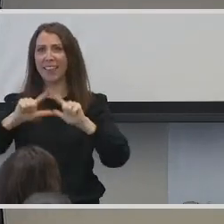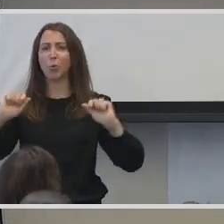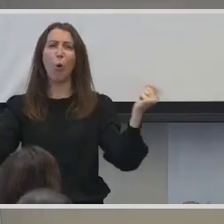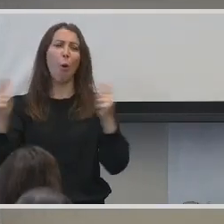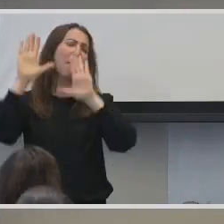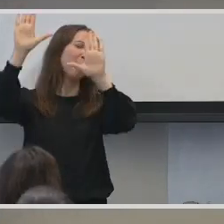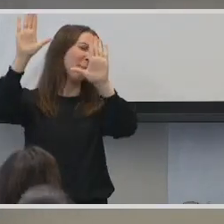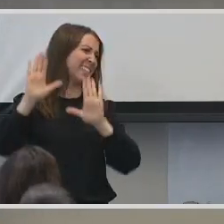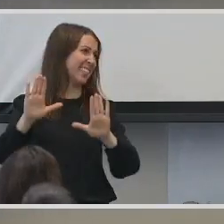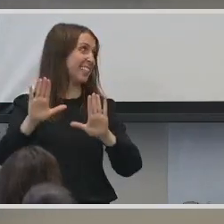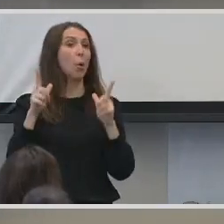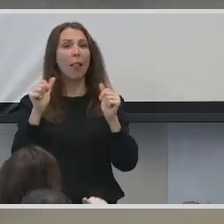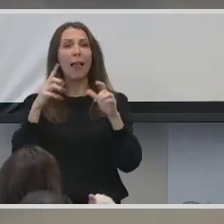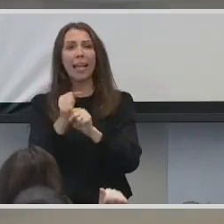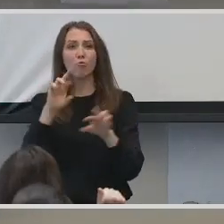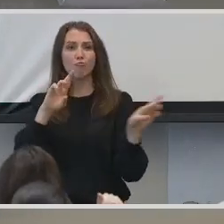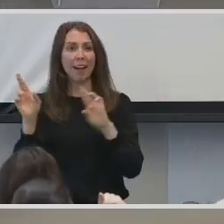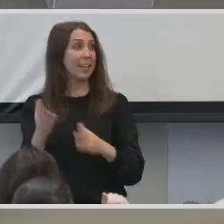Okay, so let's get ready.